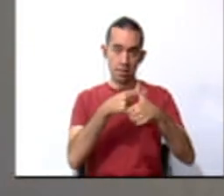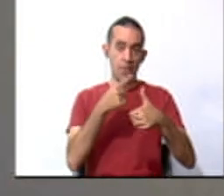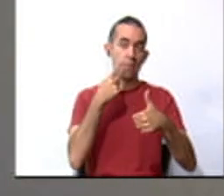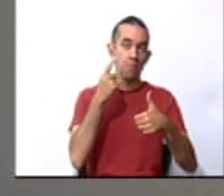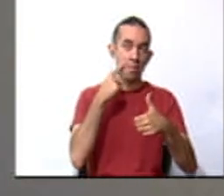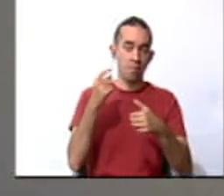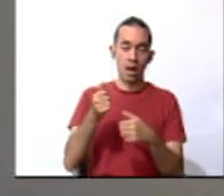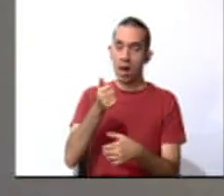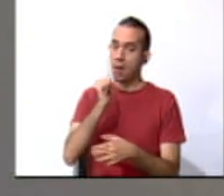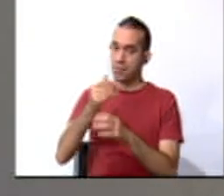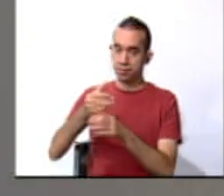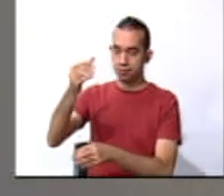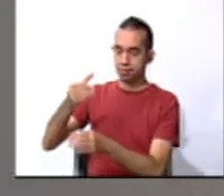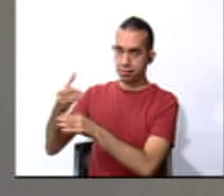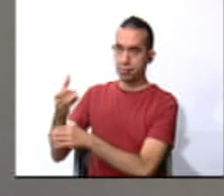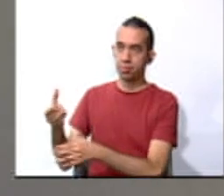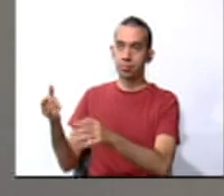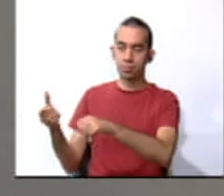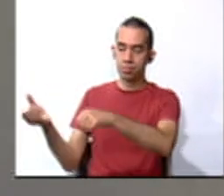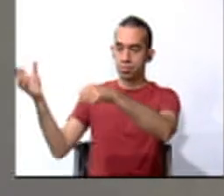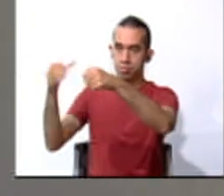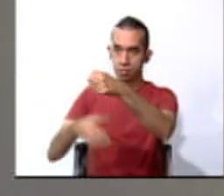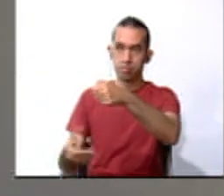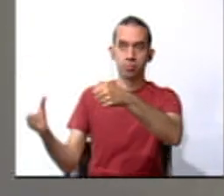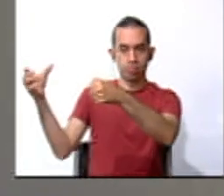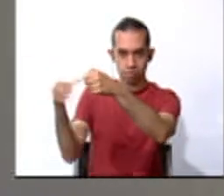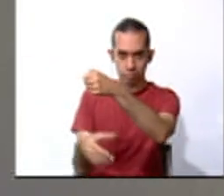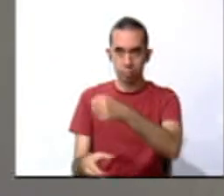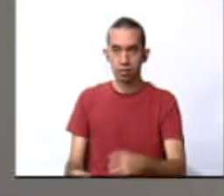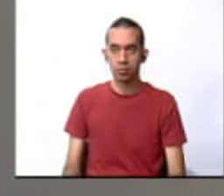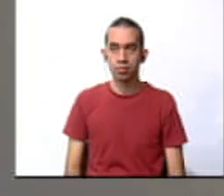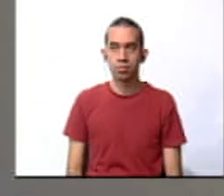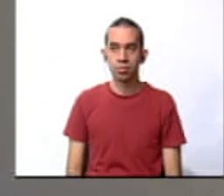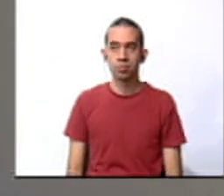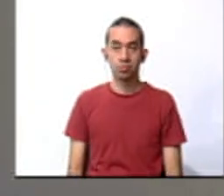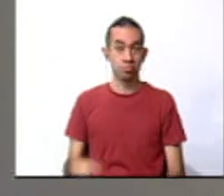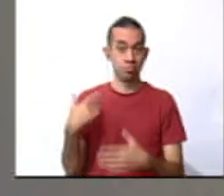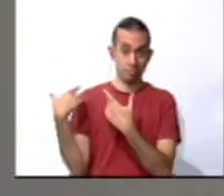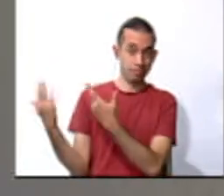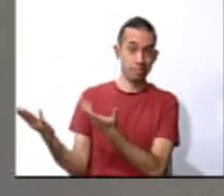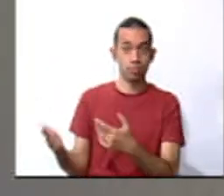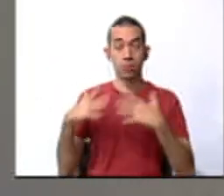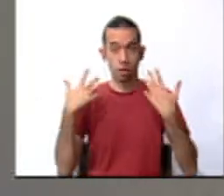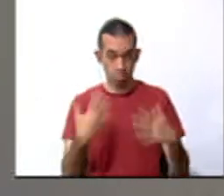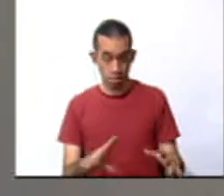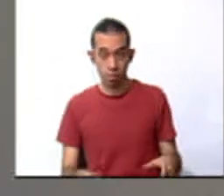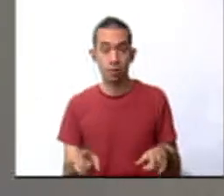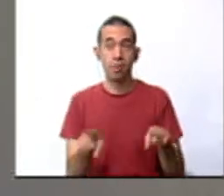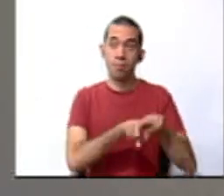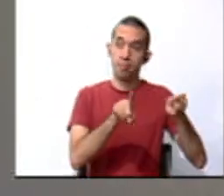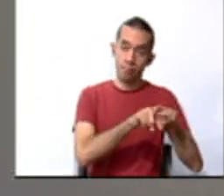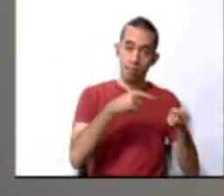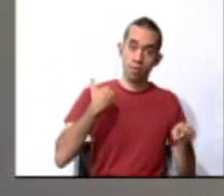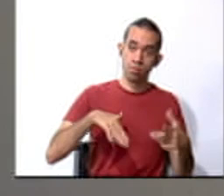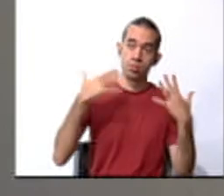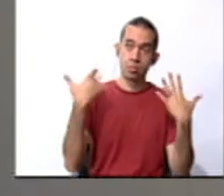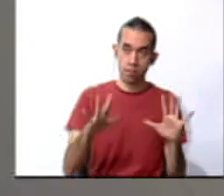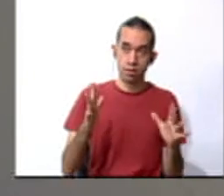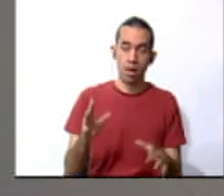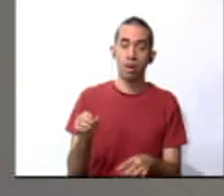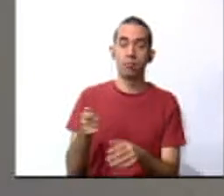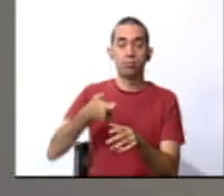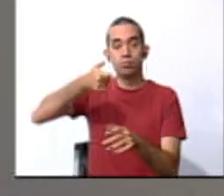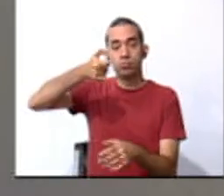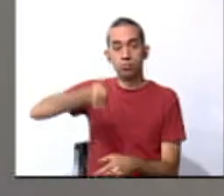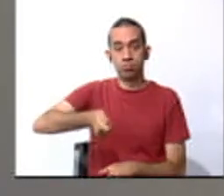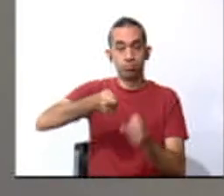two bottles of water in the emergency kit. Then my bird puts a flashlight